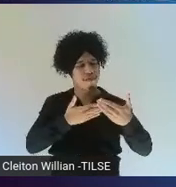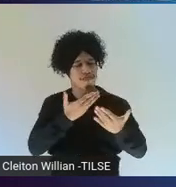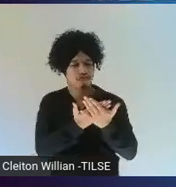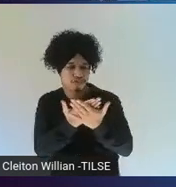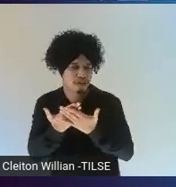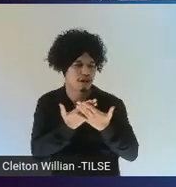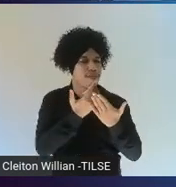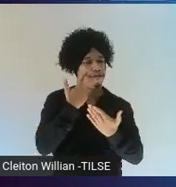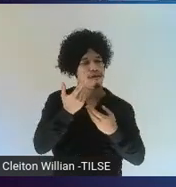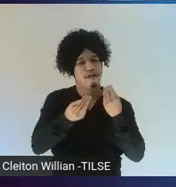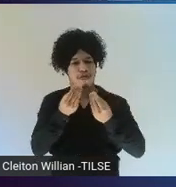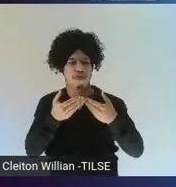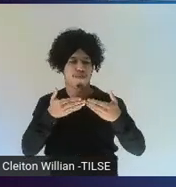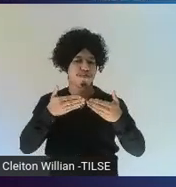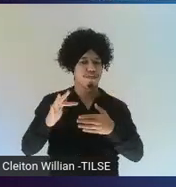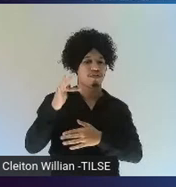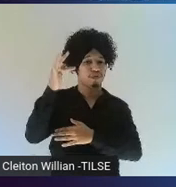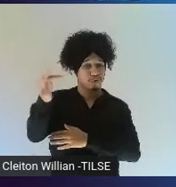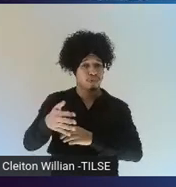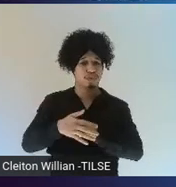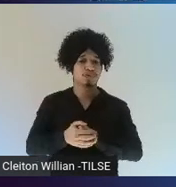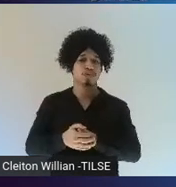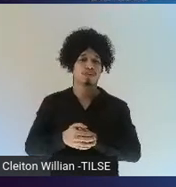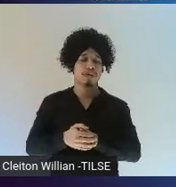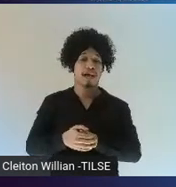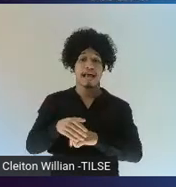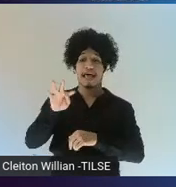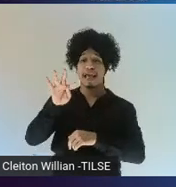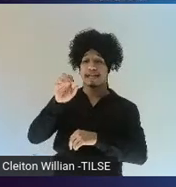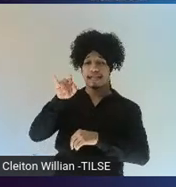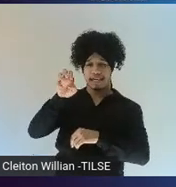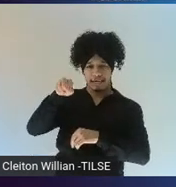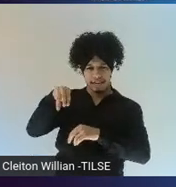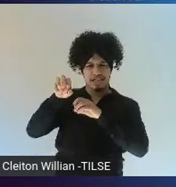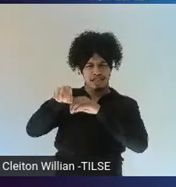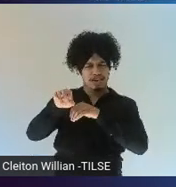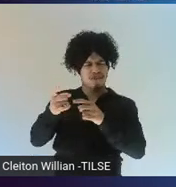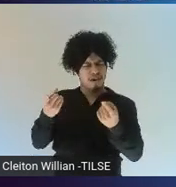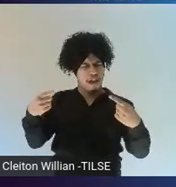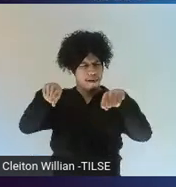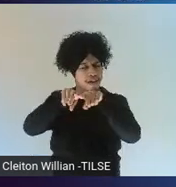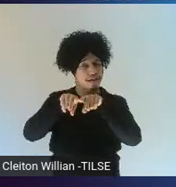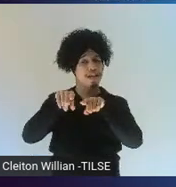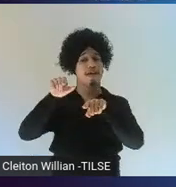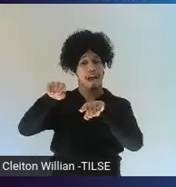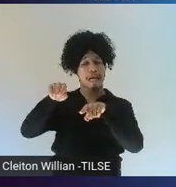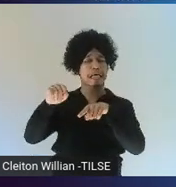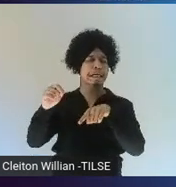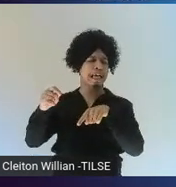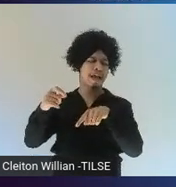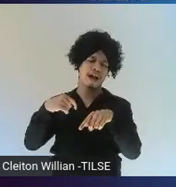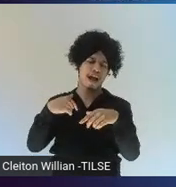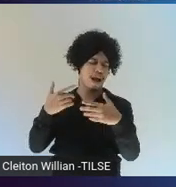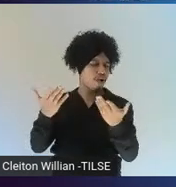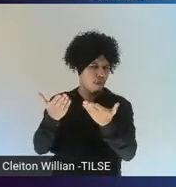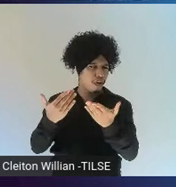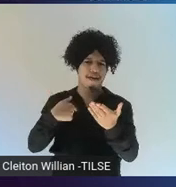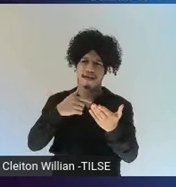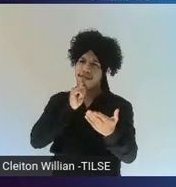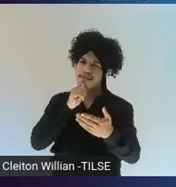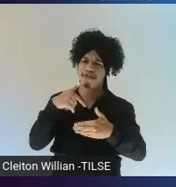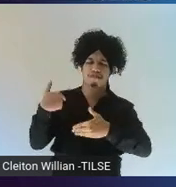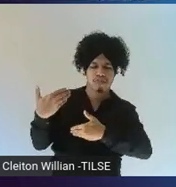a tandem teaching model as easily as it might be in a place where it's more common. And tandem teaching